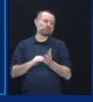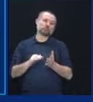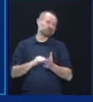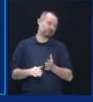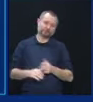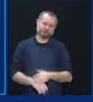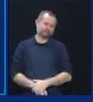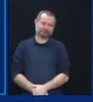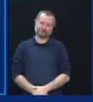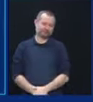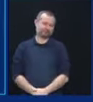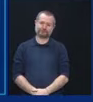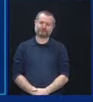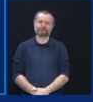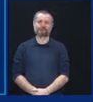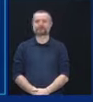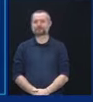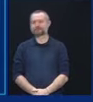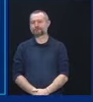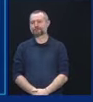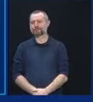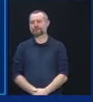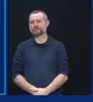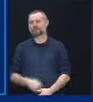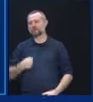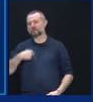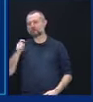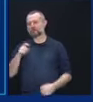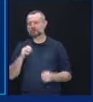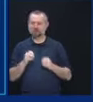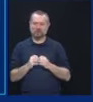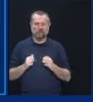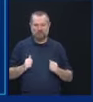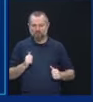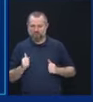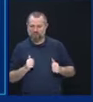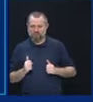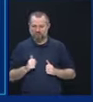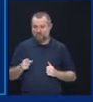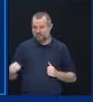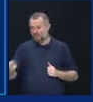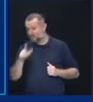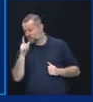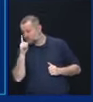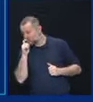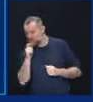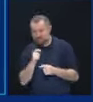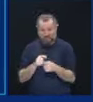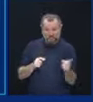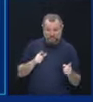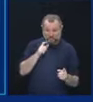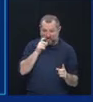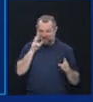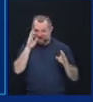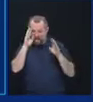We should have been more aggressive in fighting the misinformation.